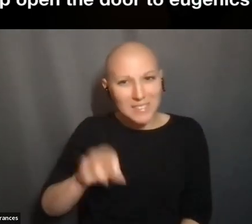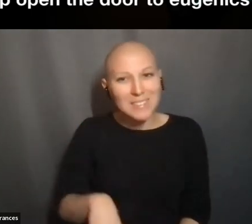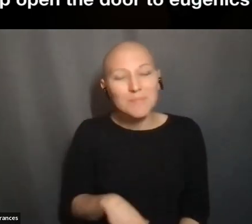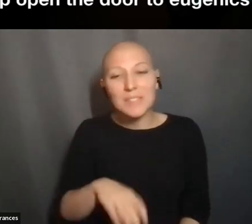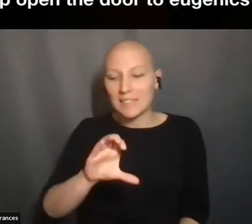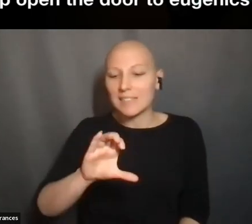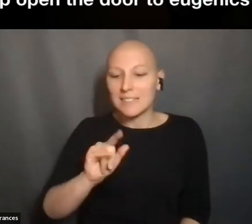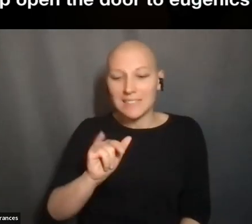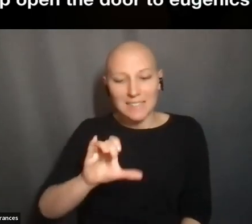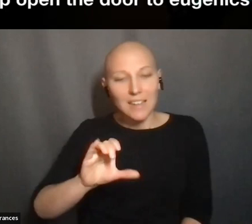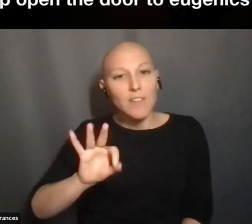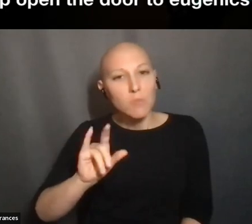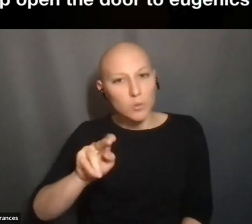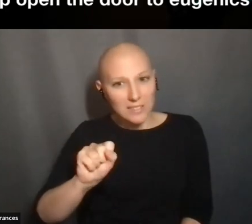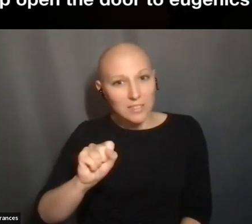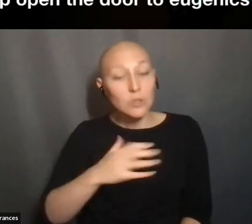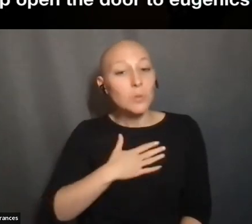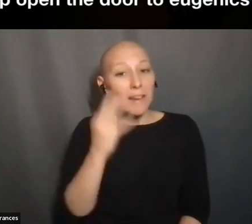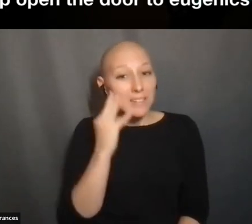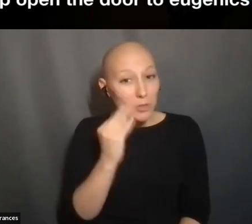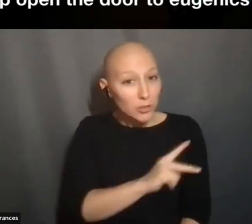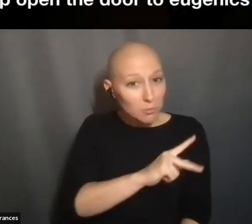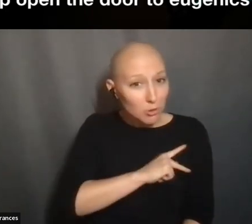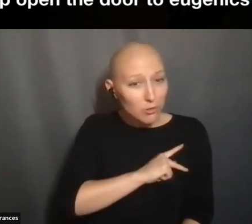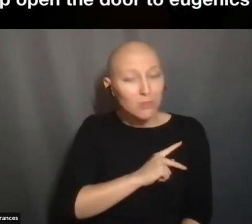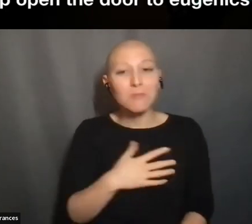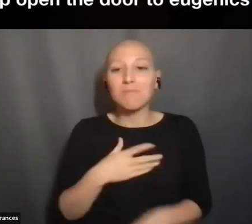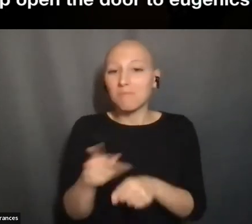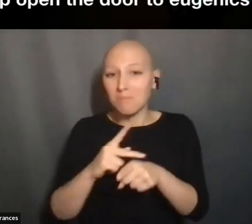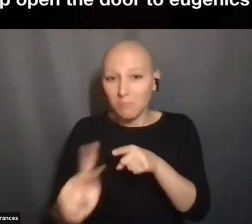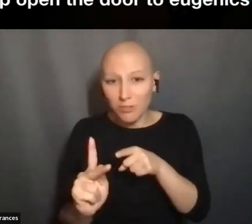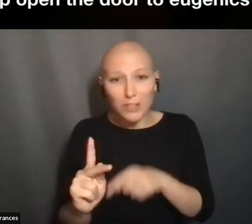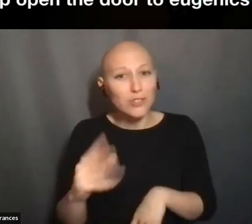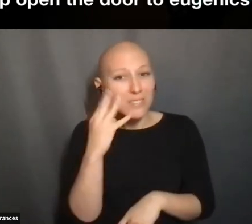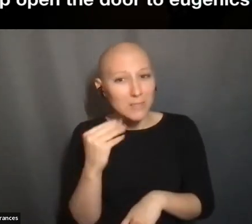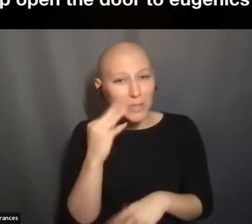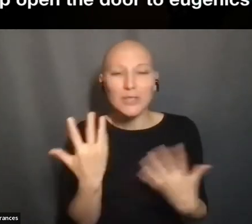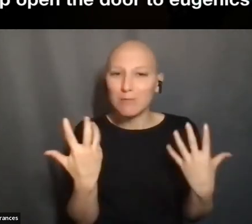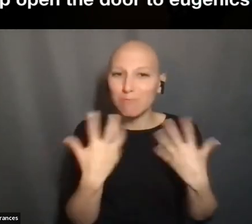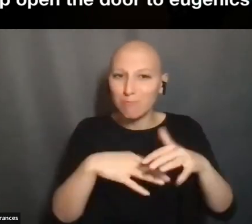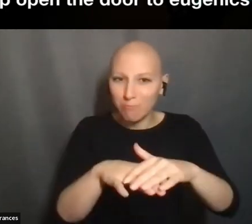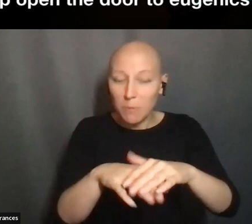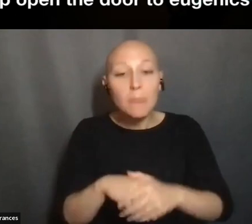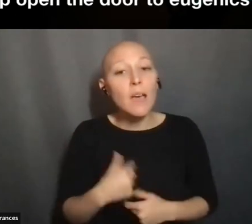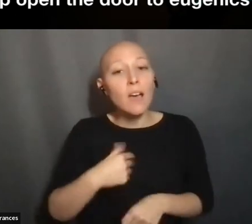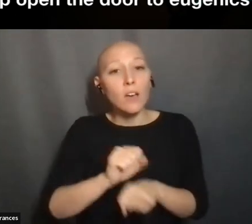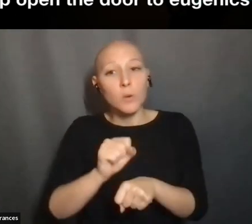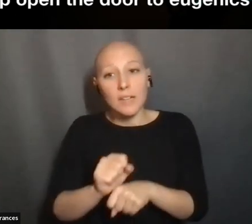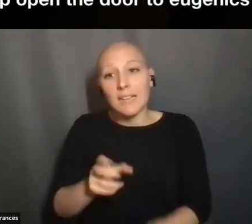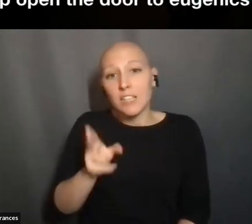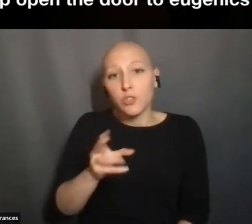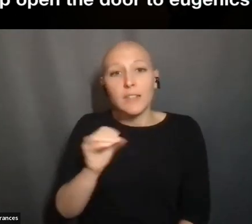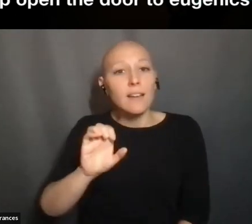INTERSECT WITH SOME OF THESE QUESTIONS IN A VARIETY OF WAYS. I'VE BEEN WORKING ON HISTORY AND ETHNOGRAPHY OF CYSTIC FIBROSIS